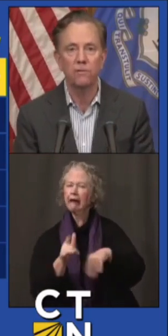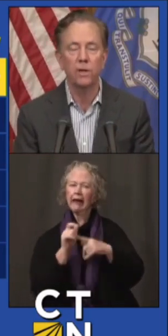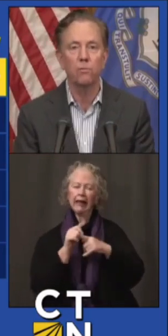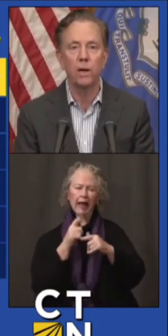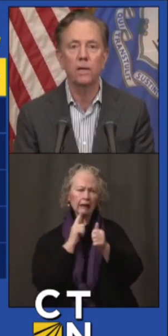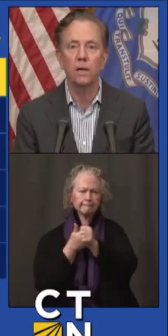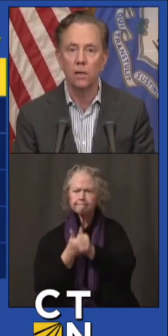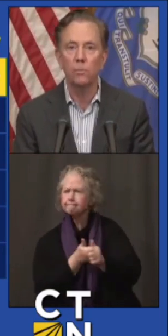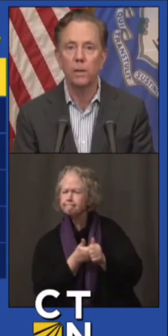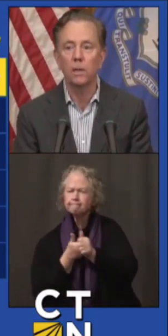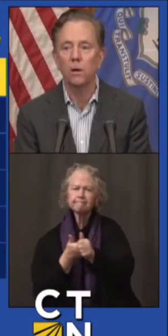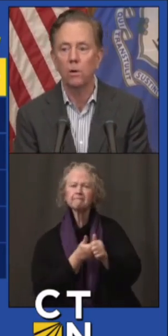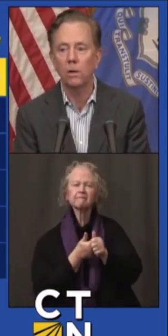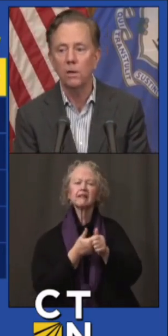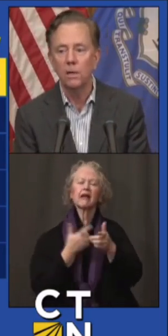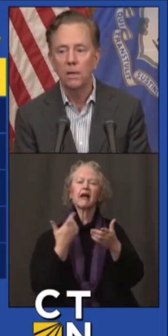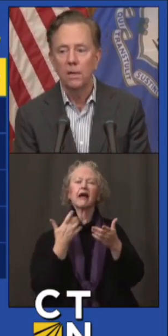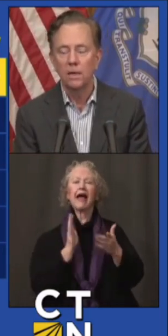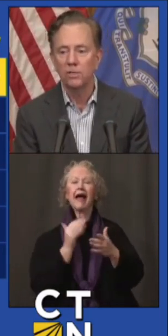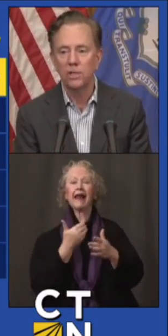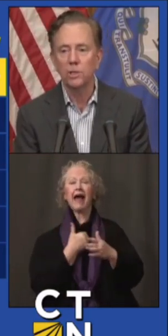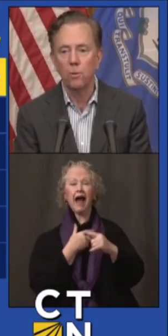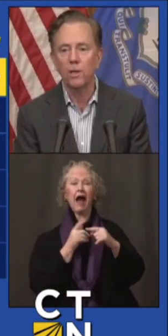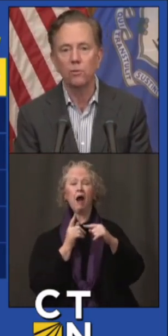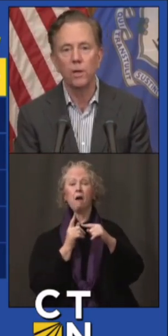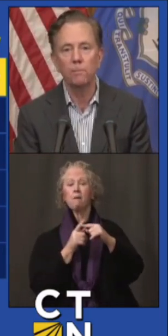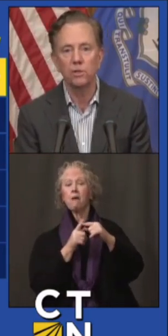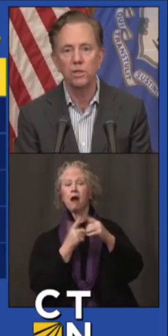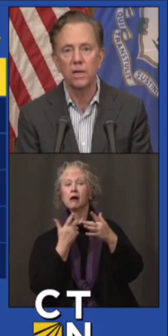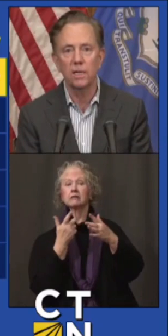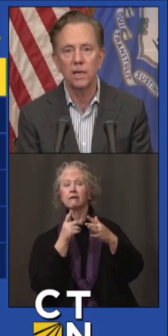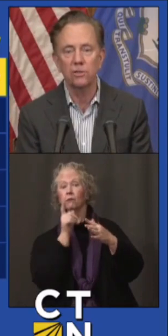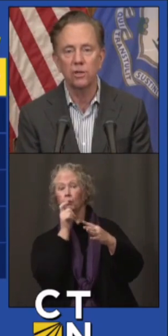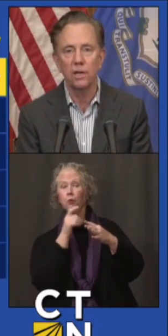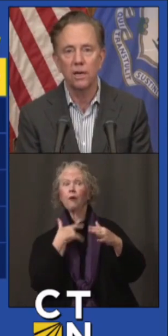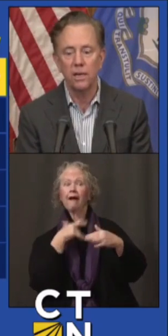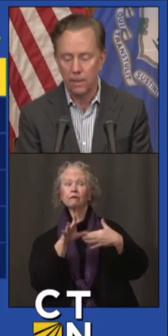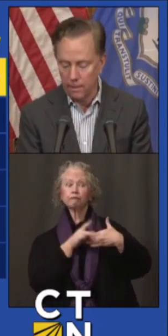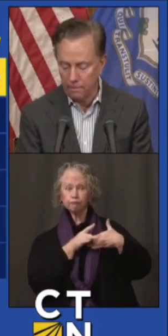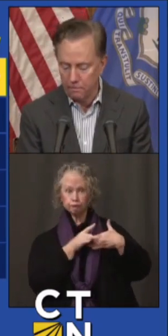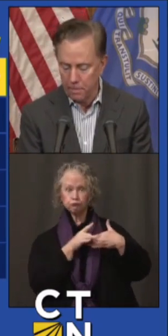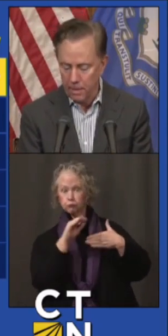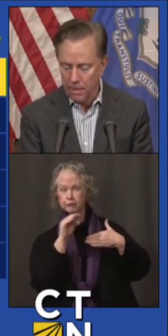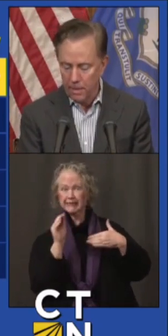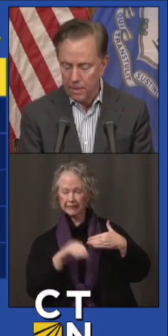positivity rate a little bit lower, 6.3 percent yesterday.